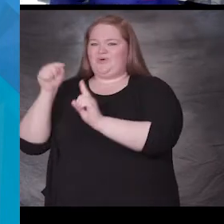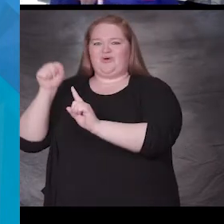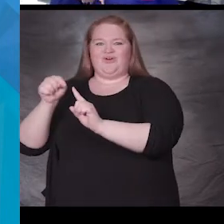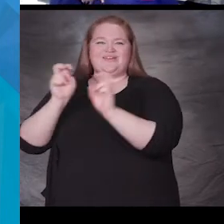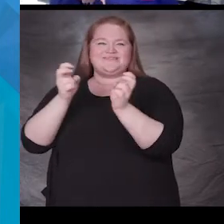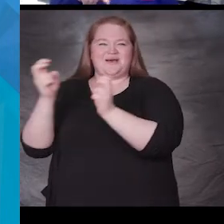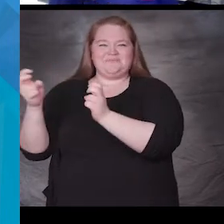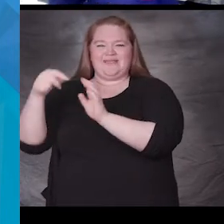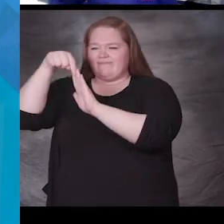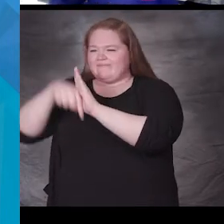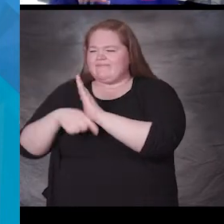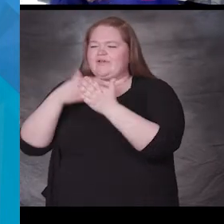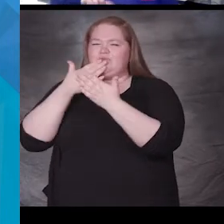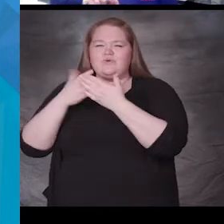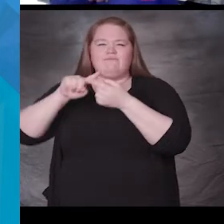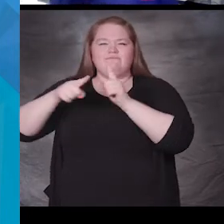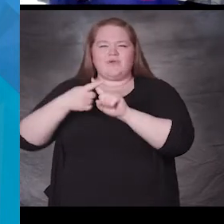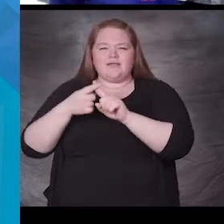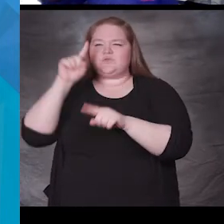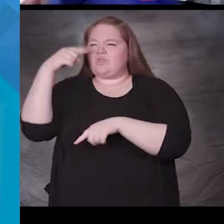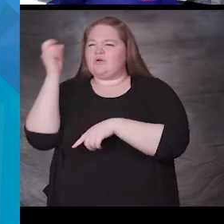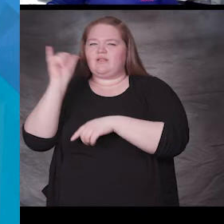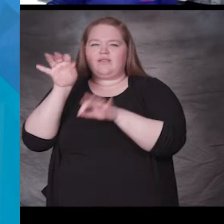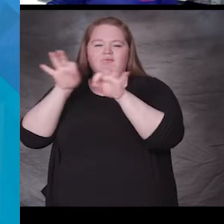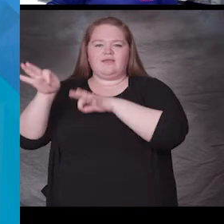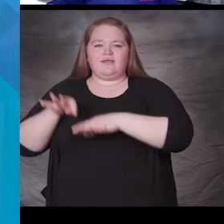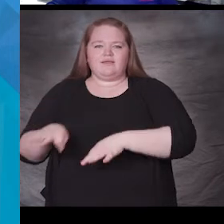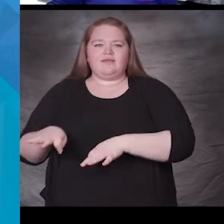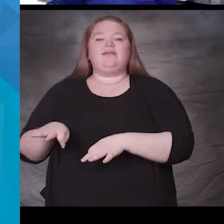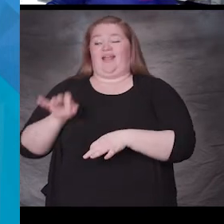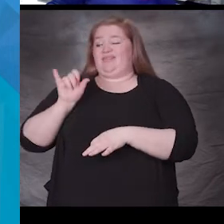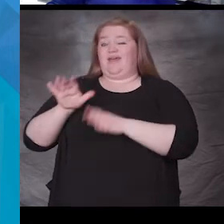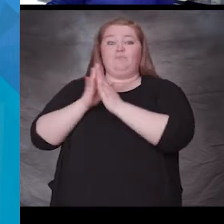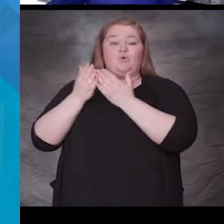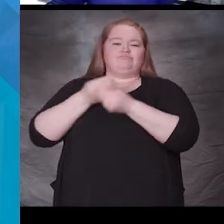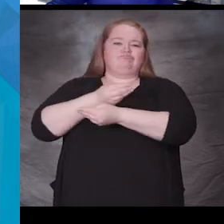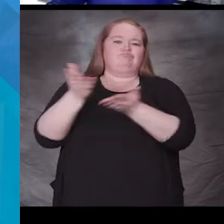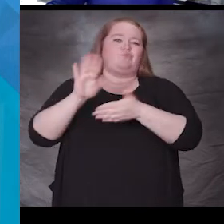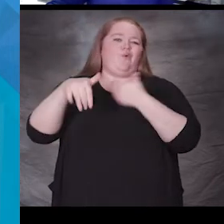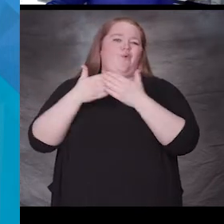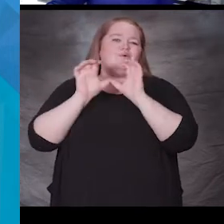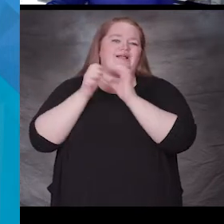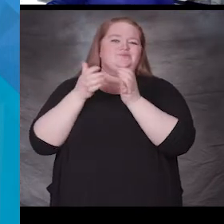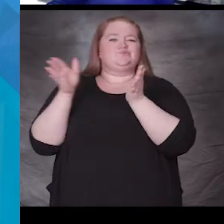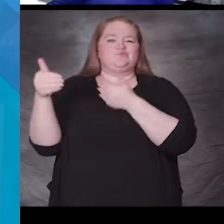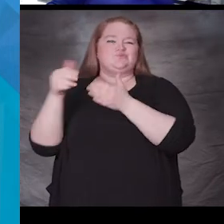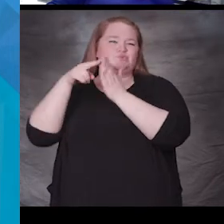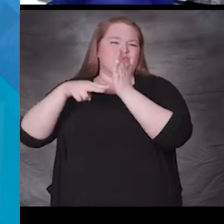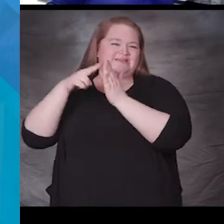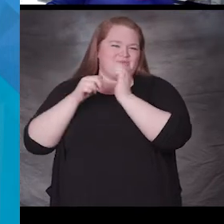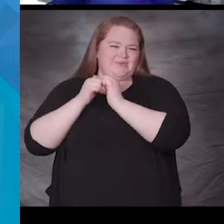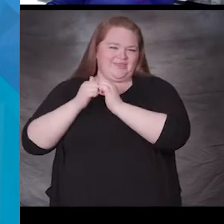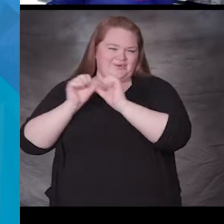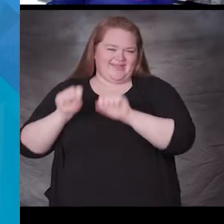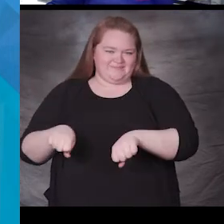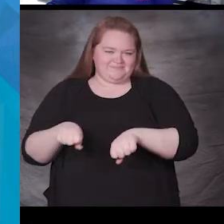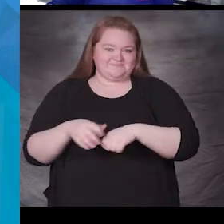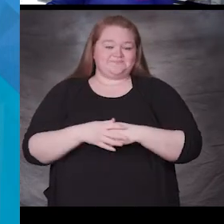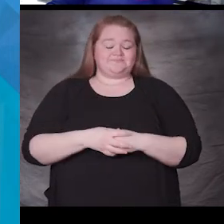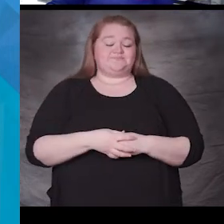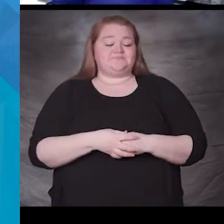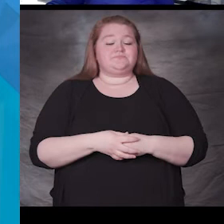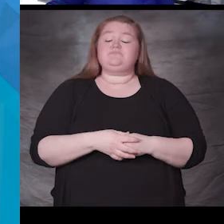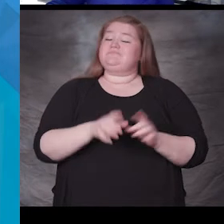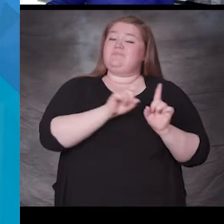every classroom has that book that they can read with their students. We also do family engagement through table